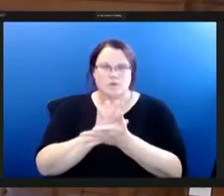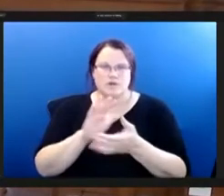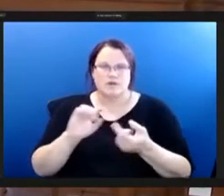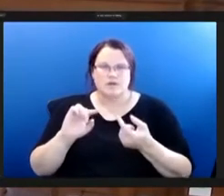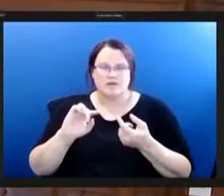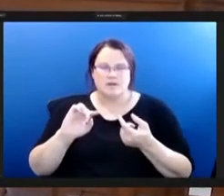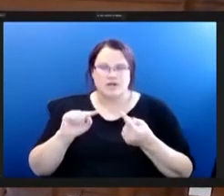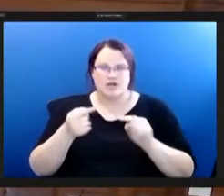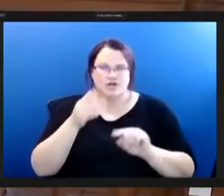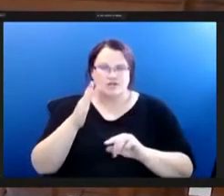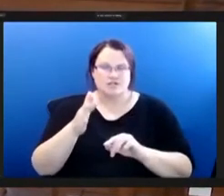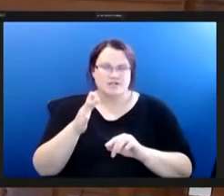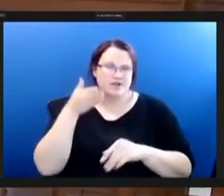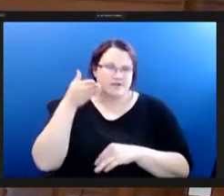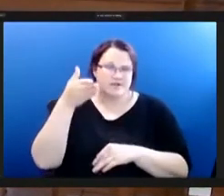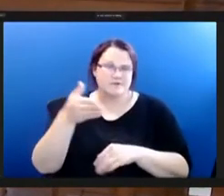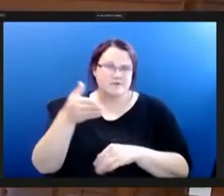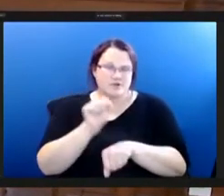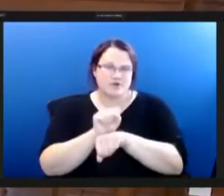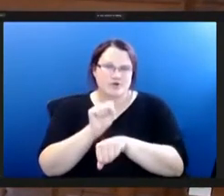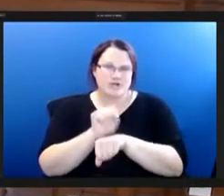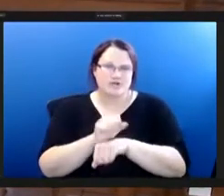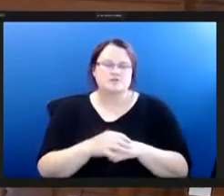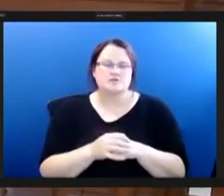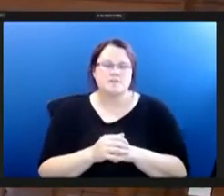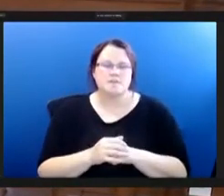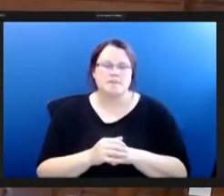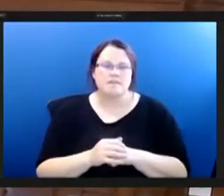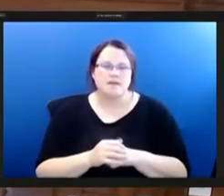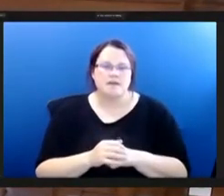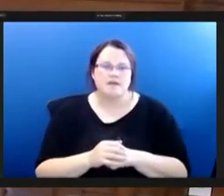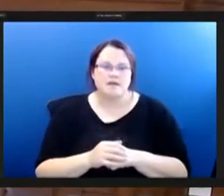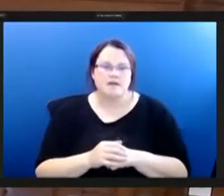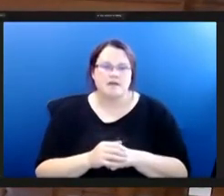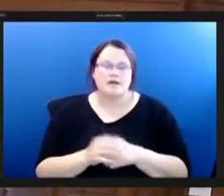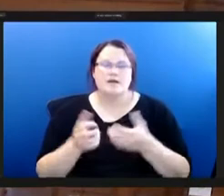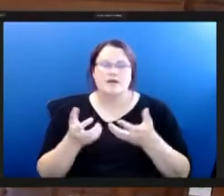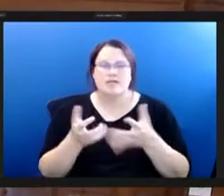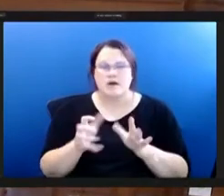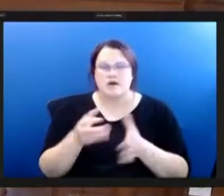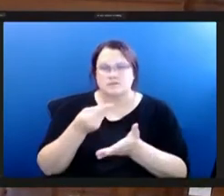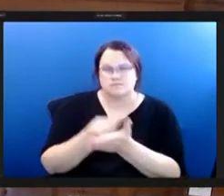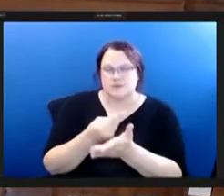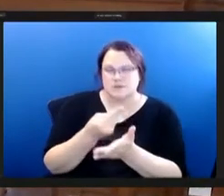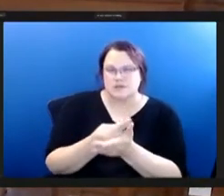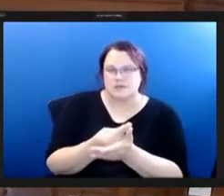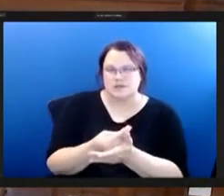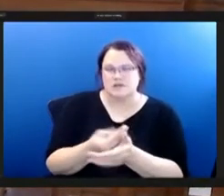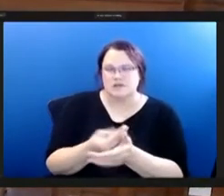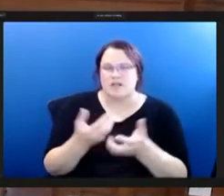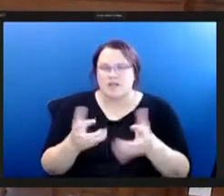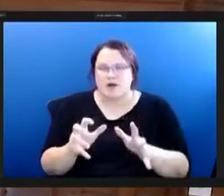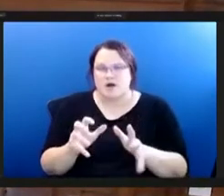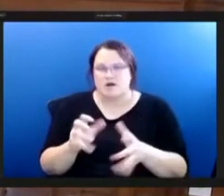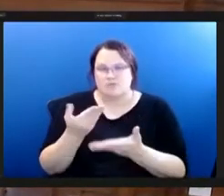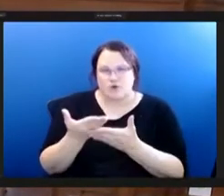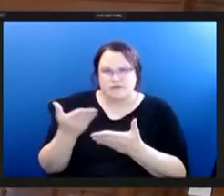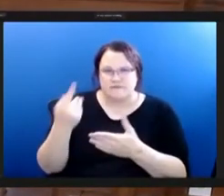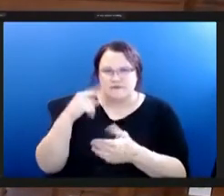and wages as workers similarly food insecurity results in lost wages and lost productivity for workers